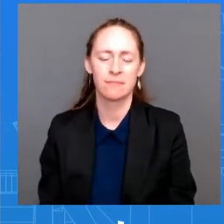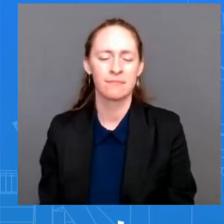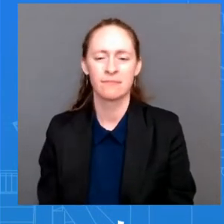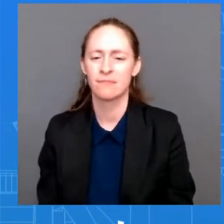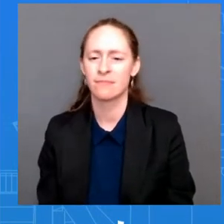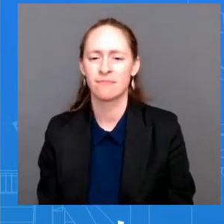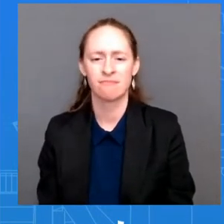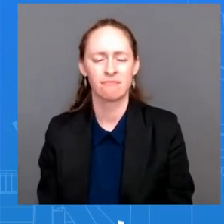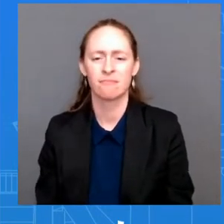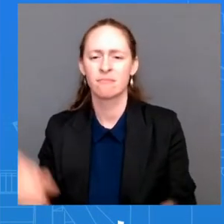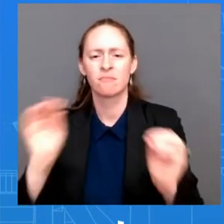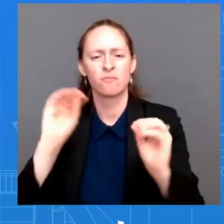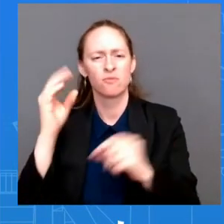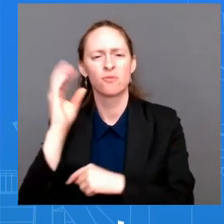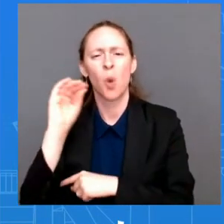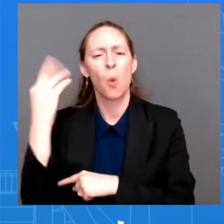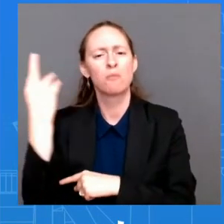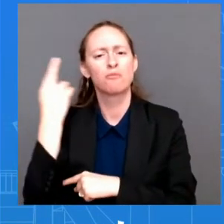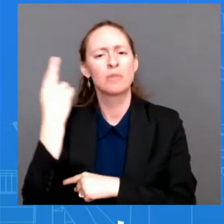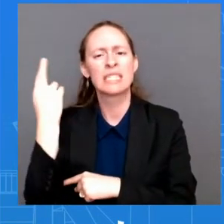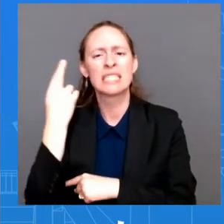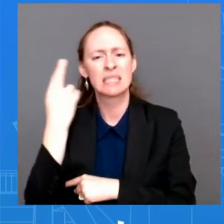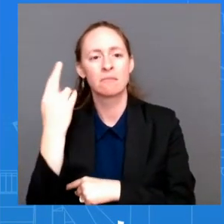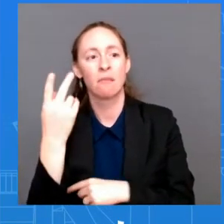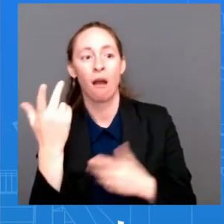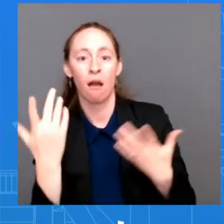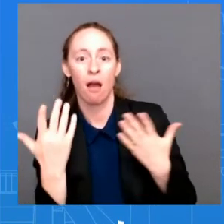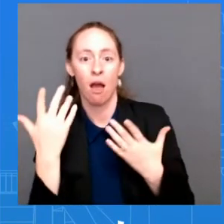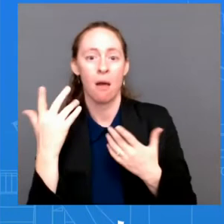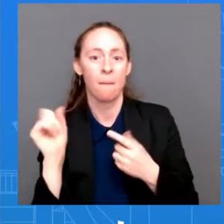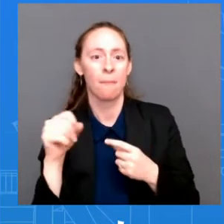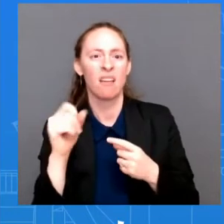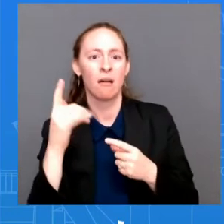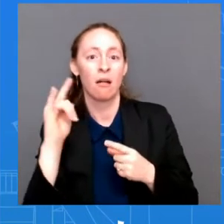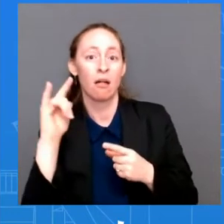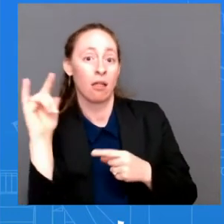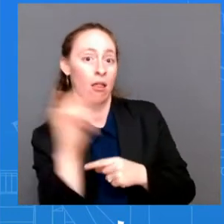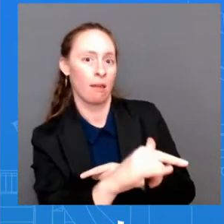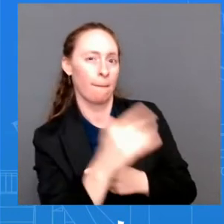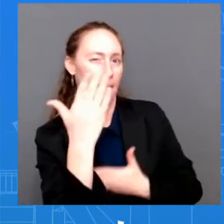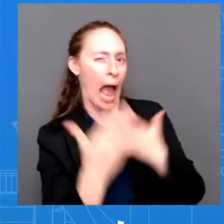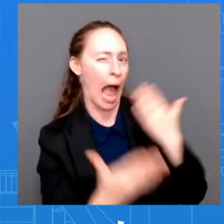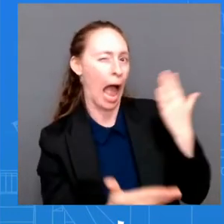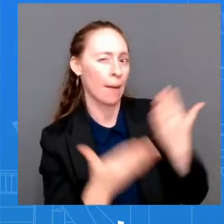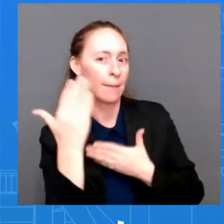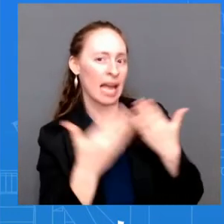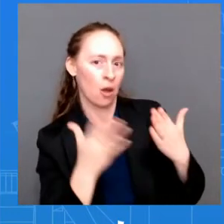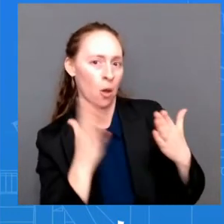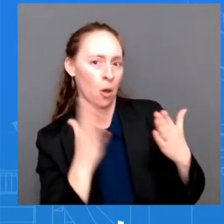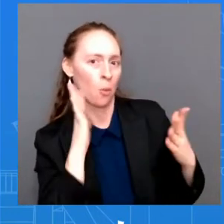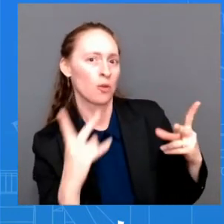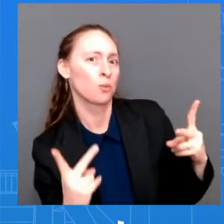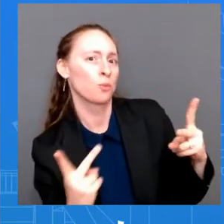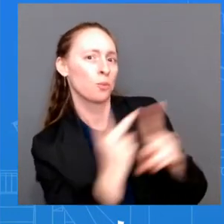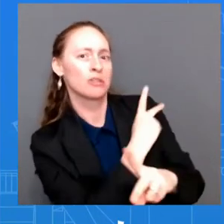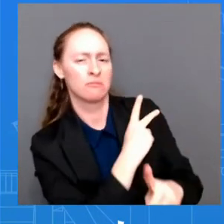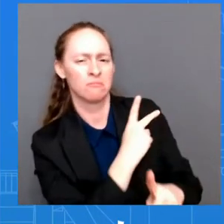potential visit as a pretext to conduct what could be escalatory measures such as the ones I detailed in the opening statement. Bless